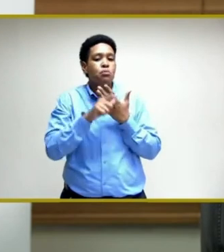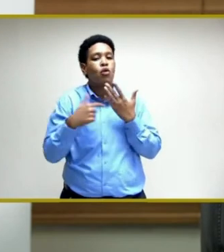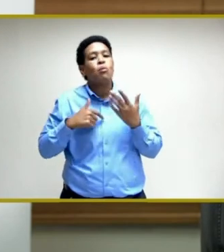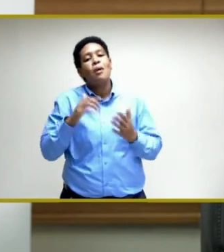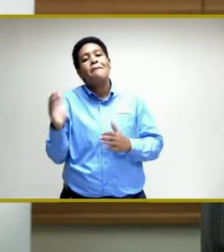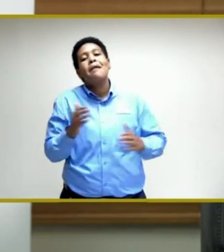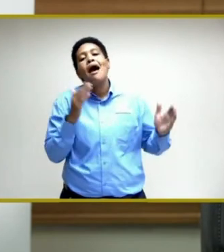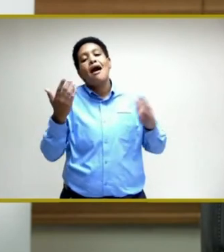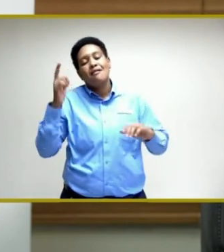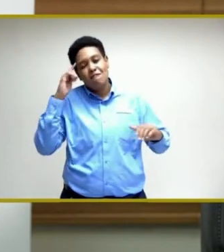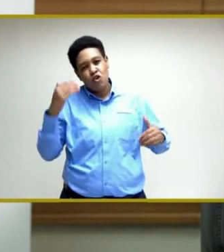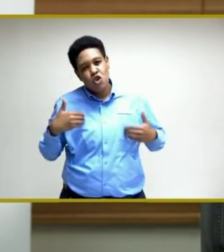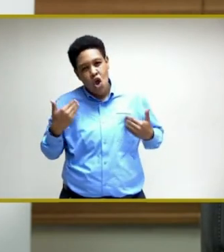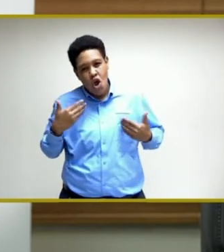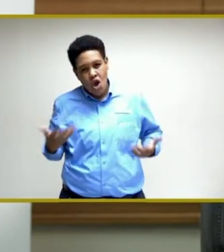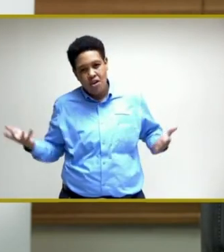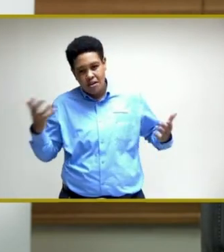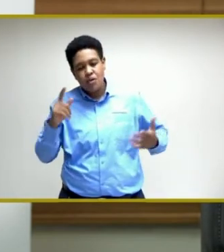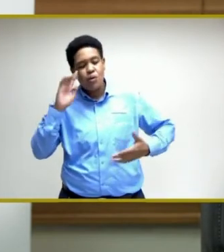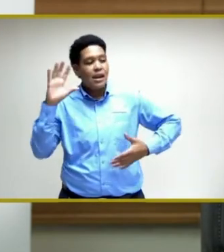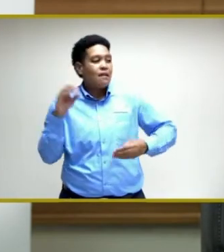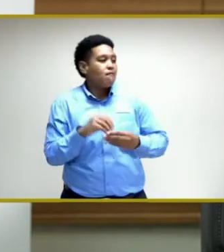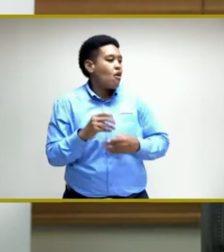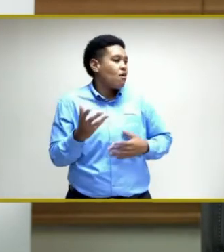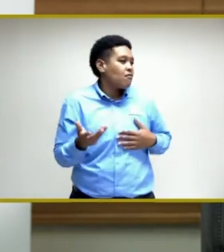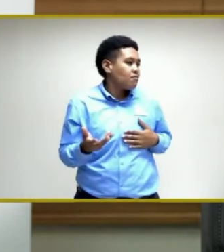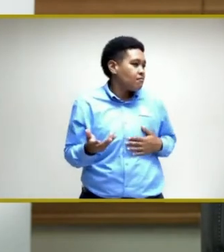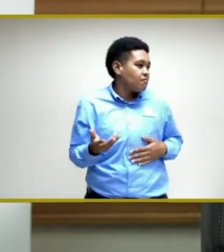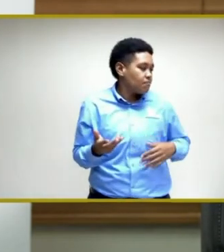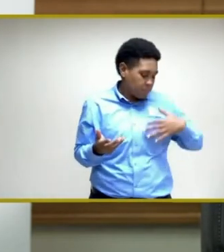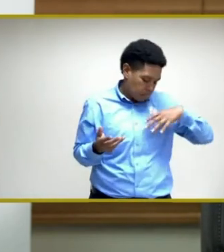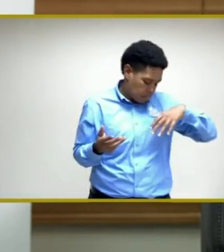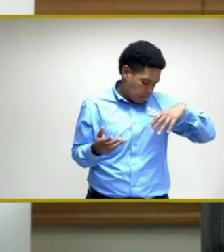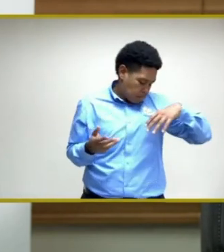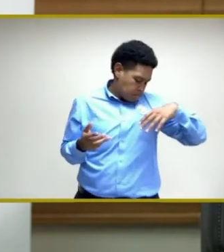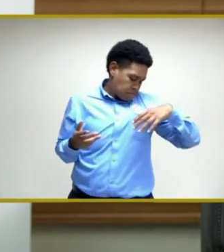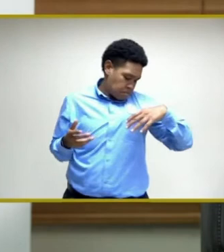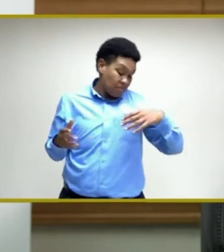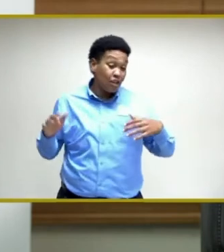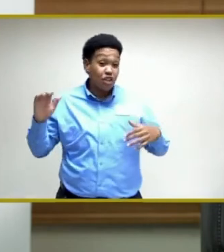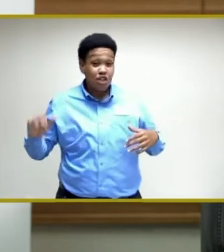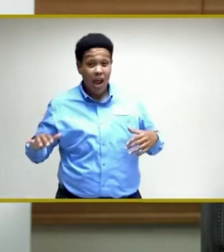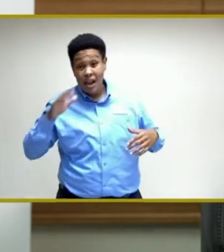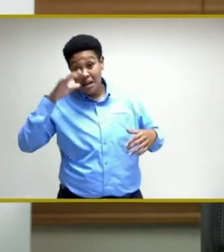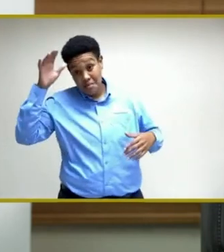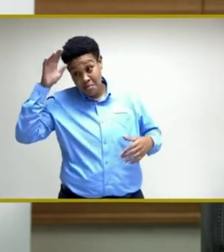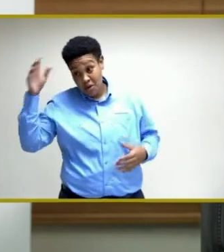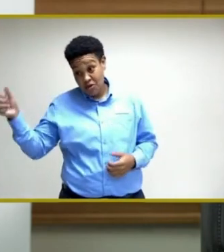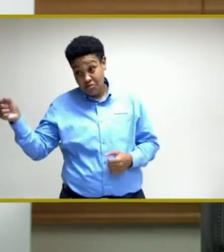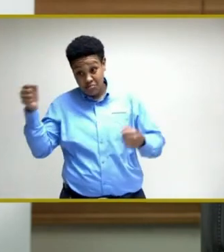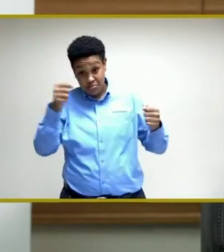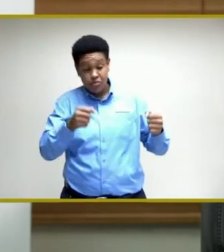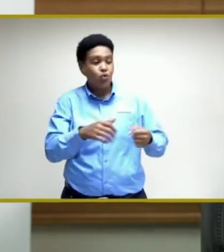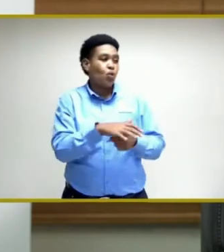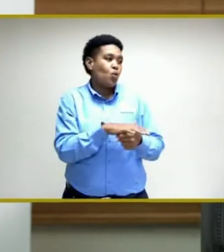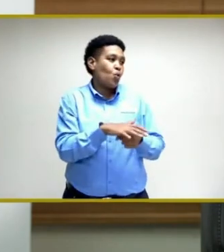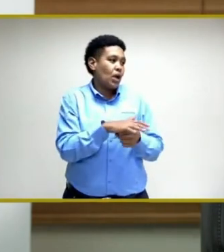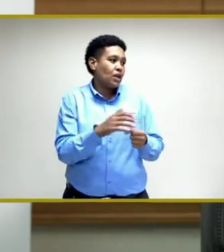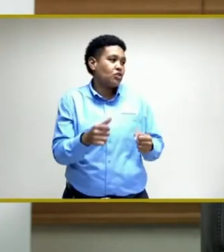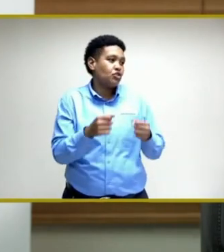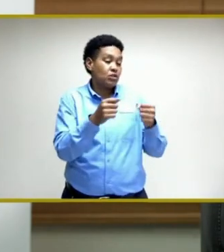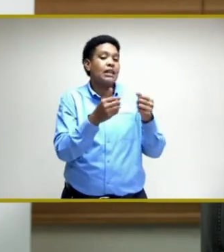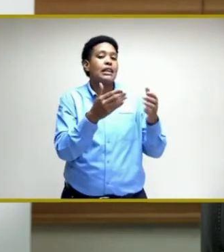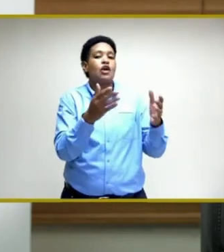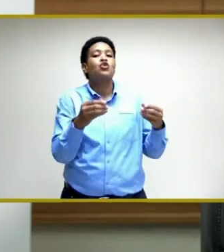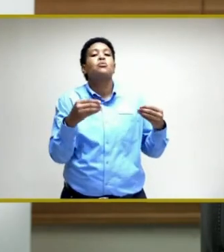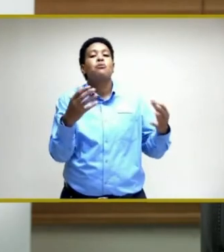that will involve pulling both child and parent out at a location to